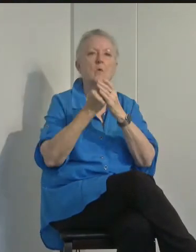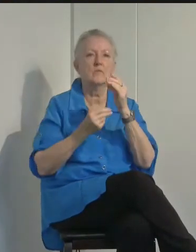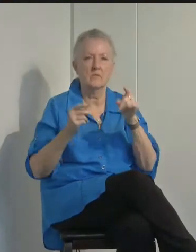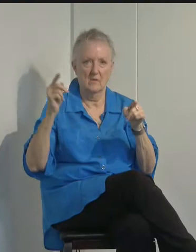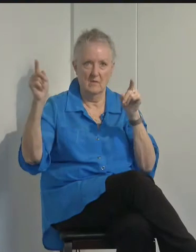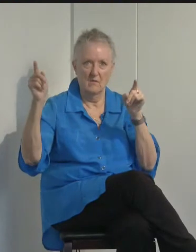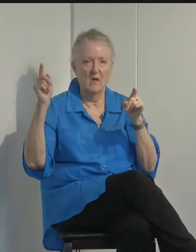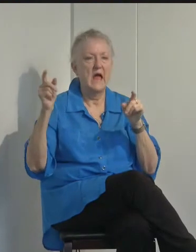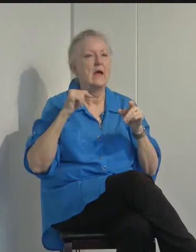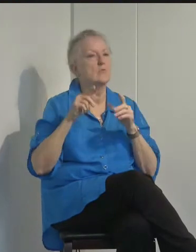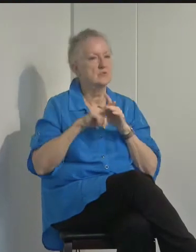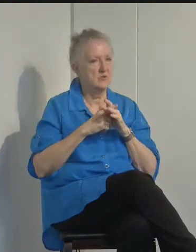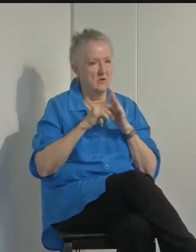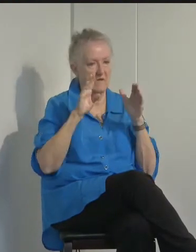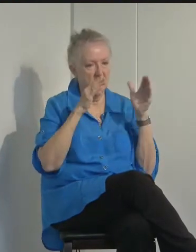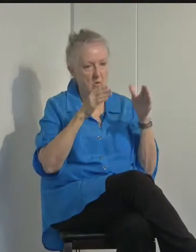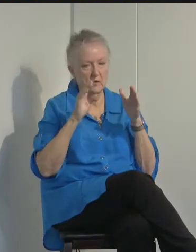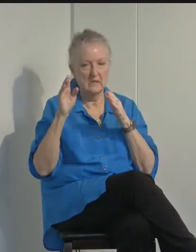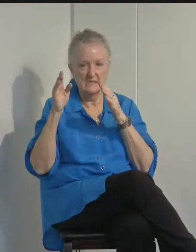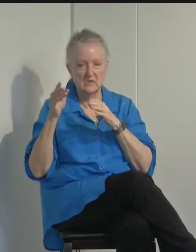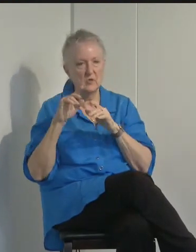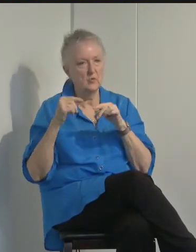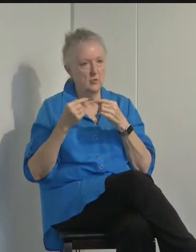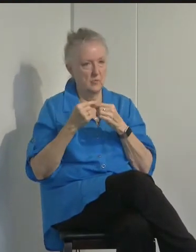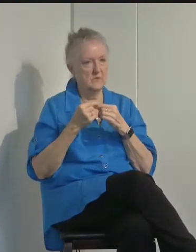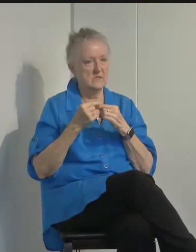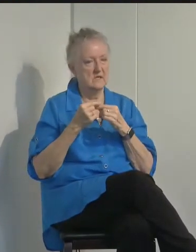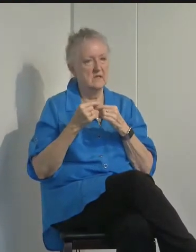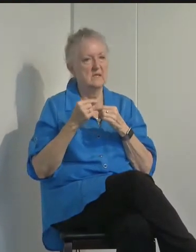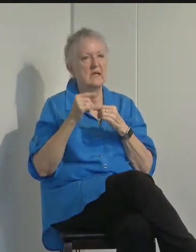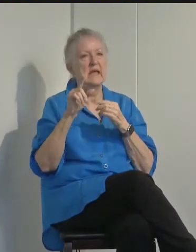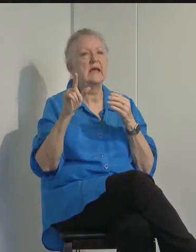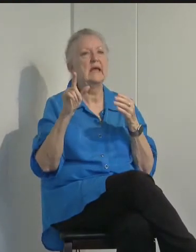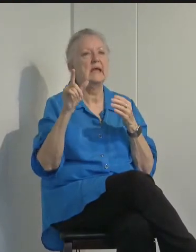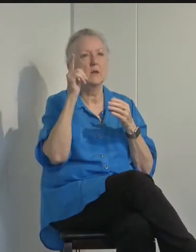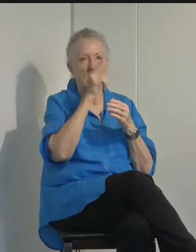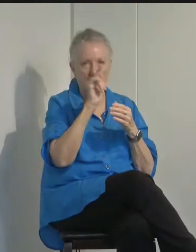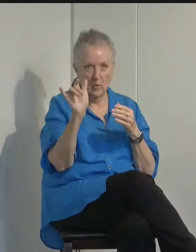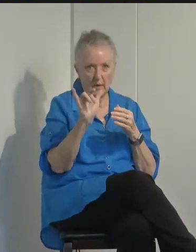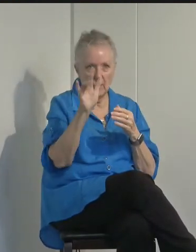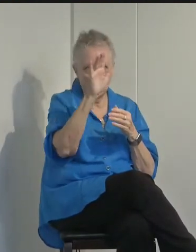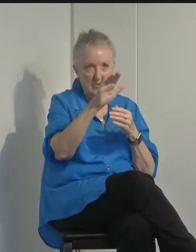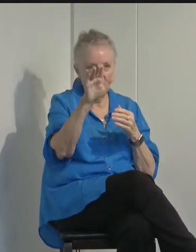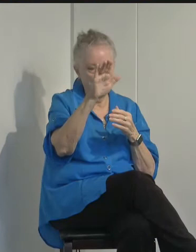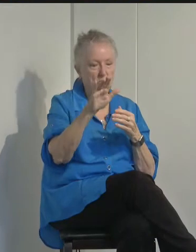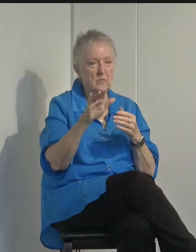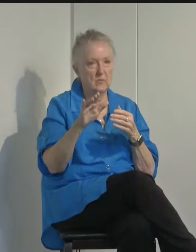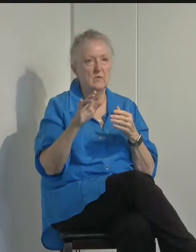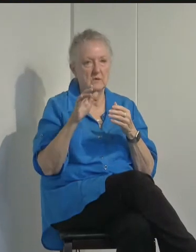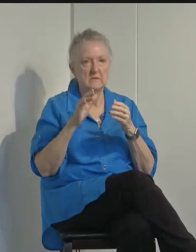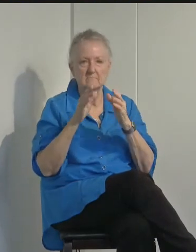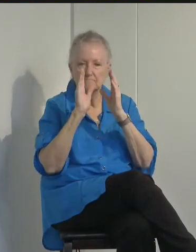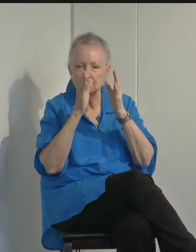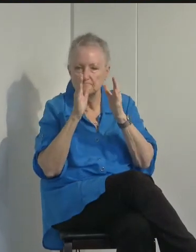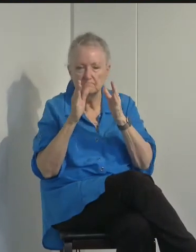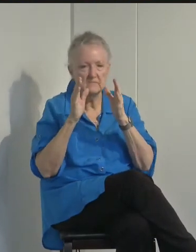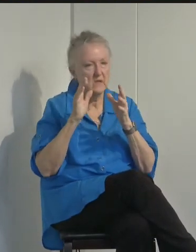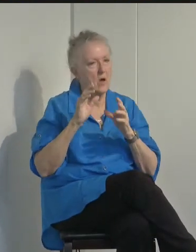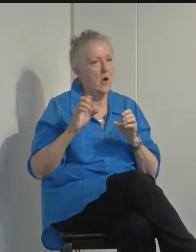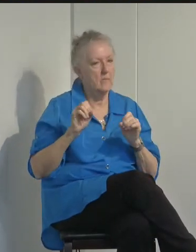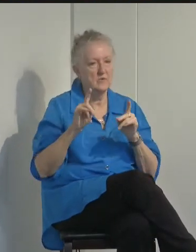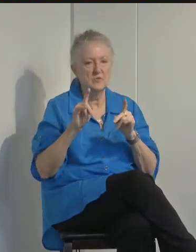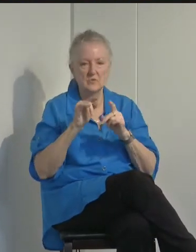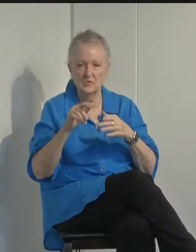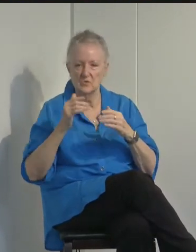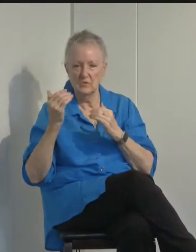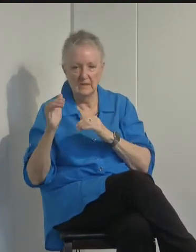be starting a focus work group in Lompoc area to address opportunities to mitigate the spread of